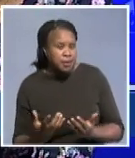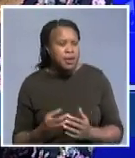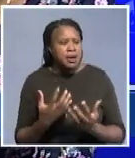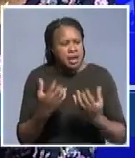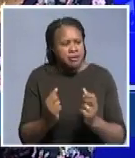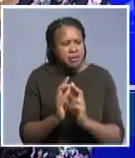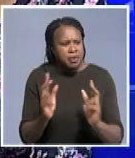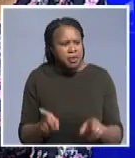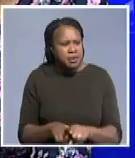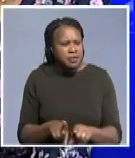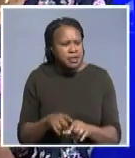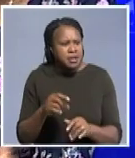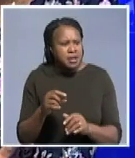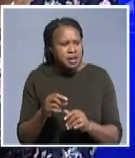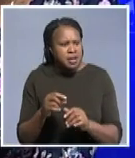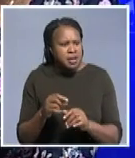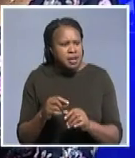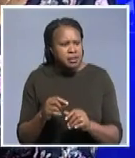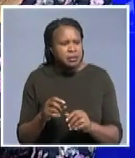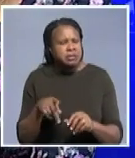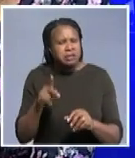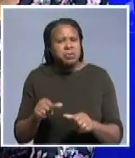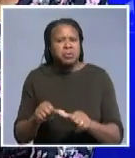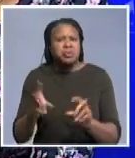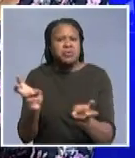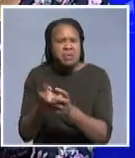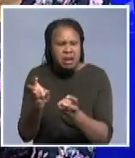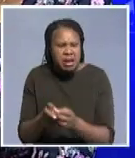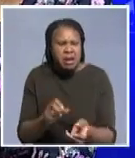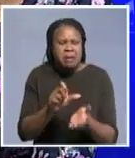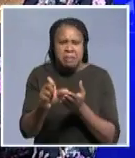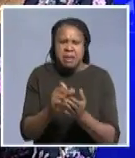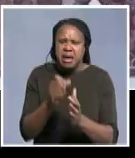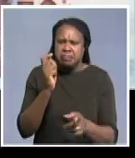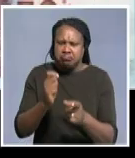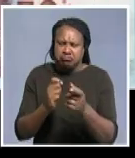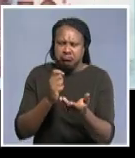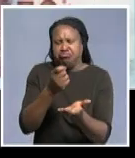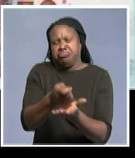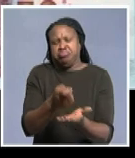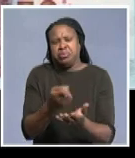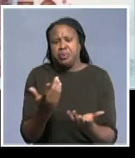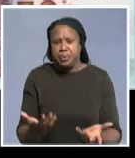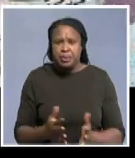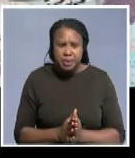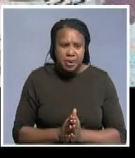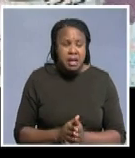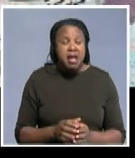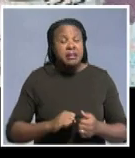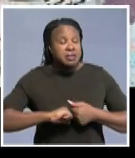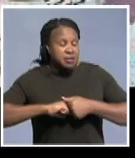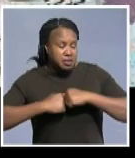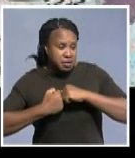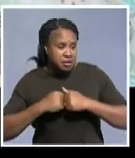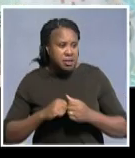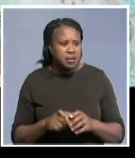people even the large taxpayers still filing and making the payment manually so this still is still a challenge obviously